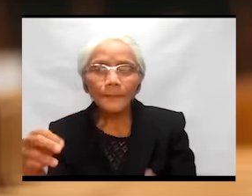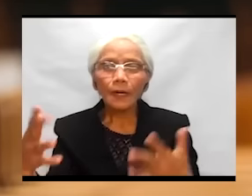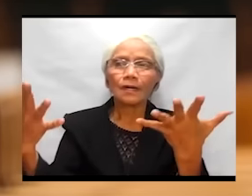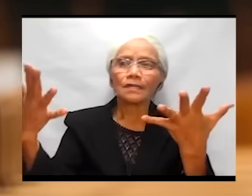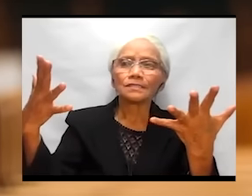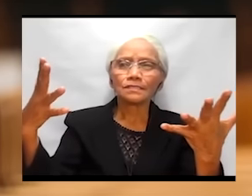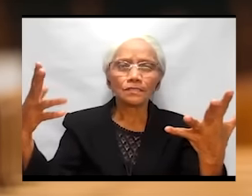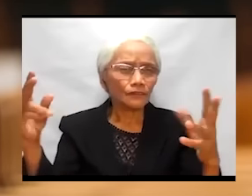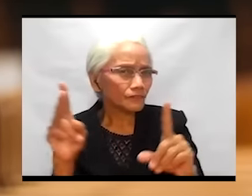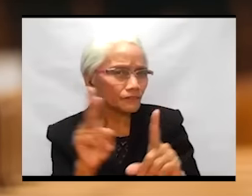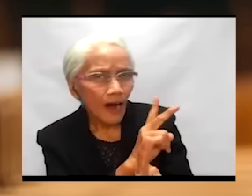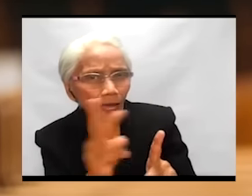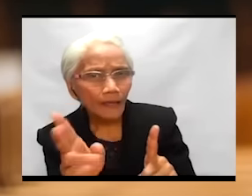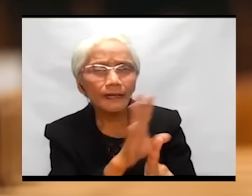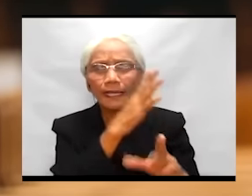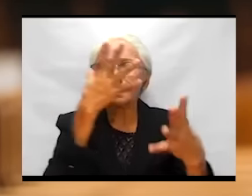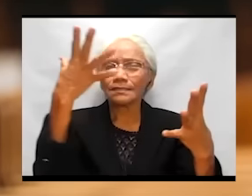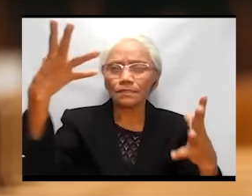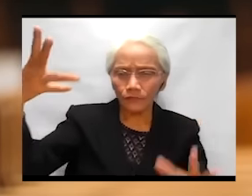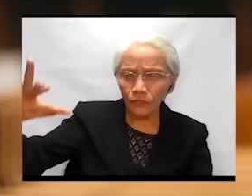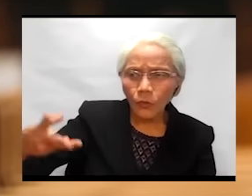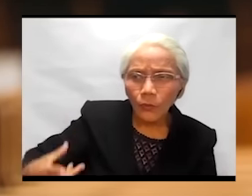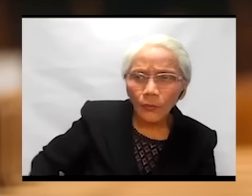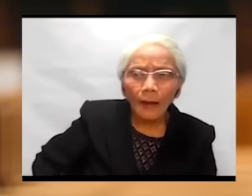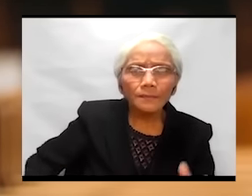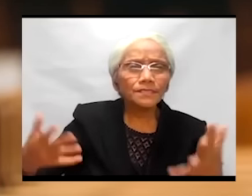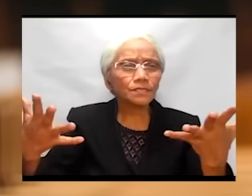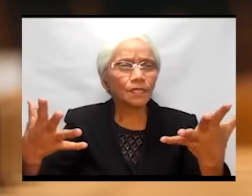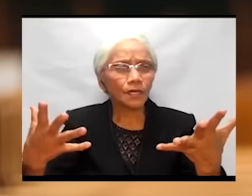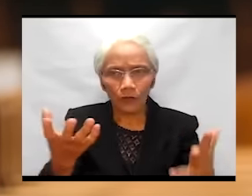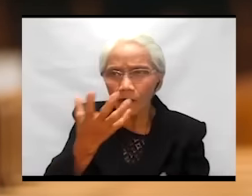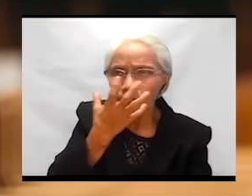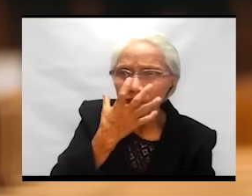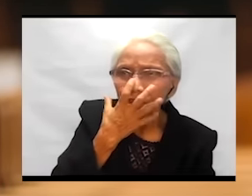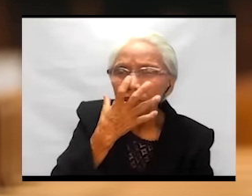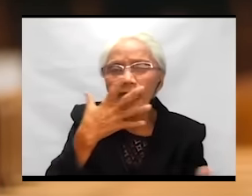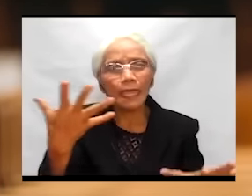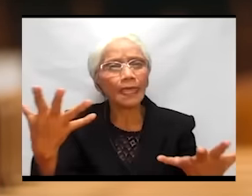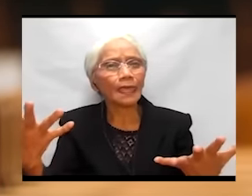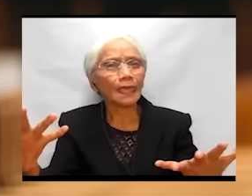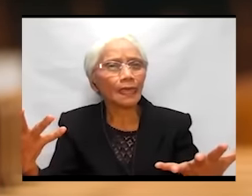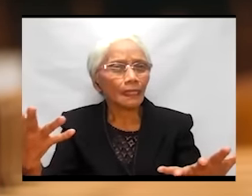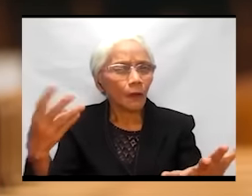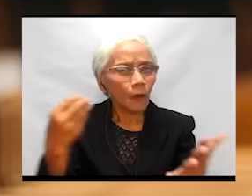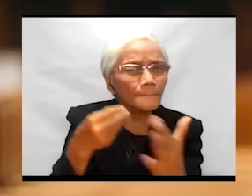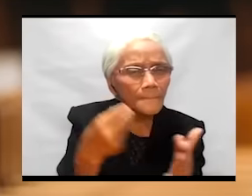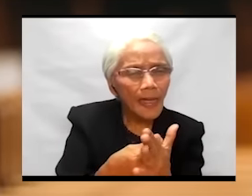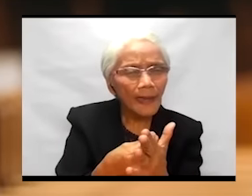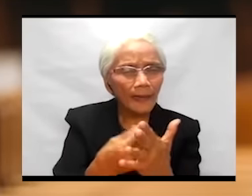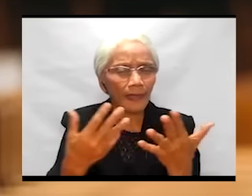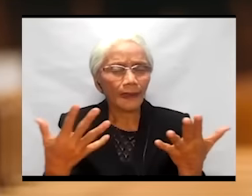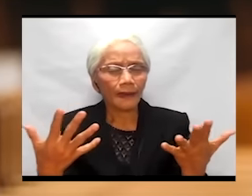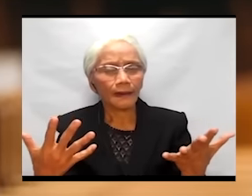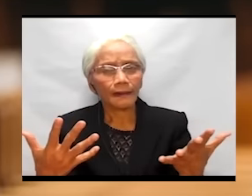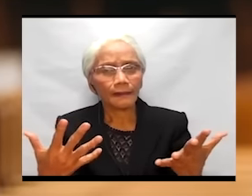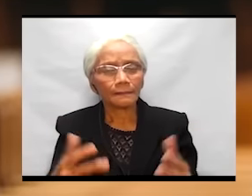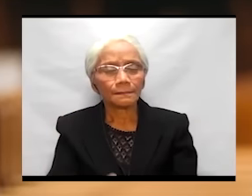of violence, of corruption, of greed, of money.